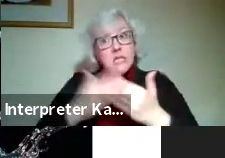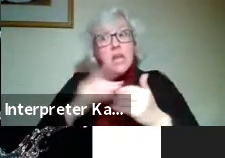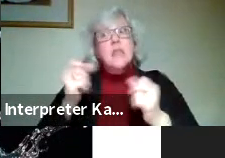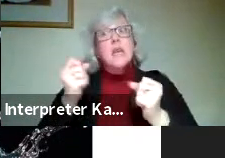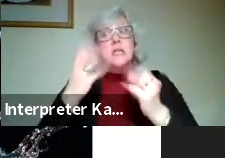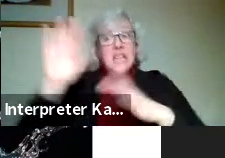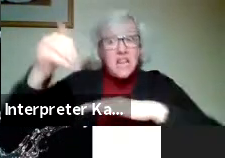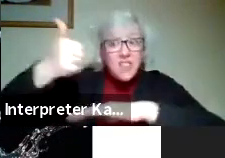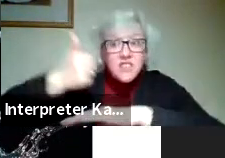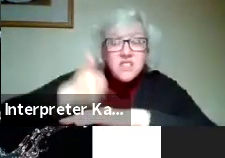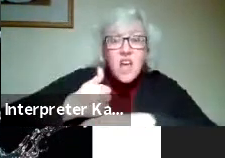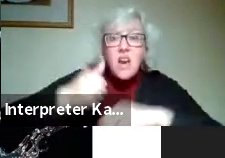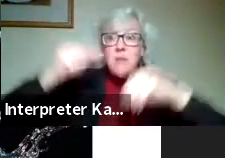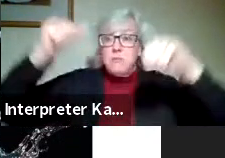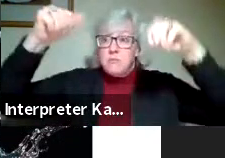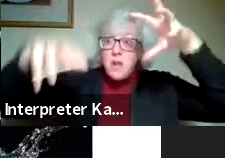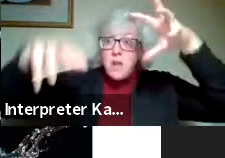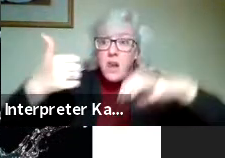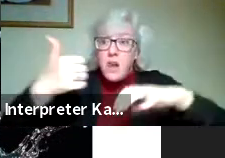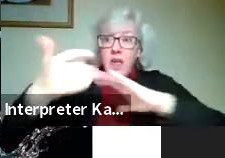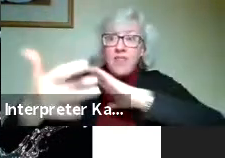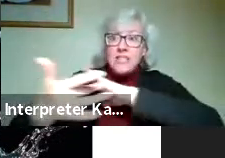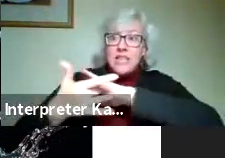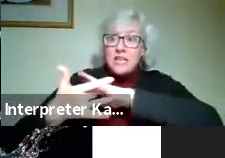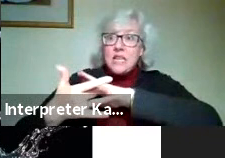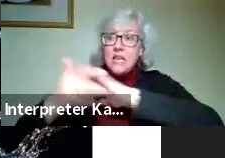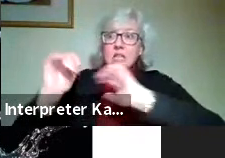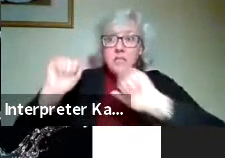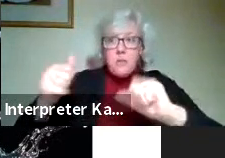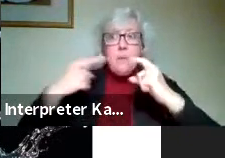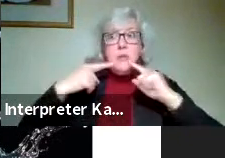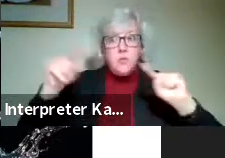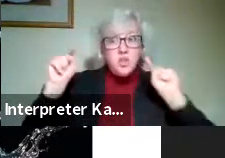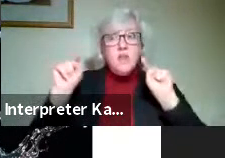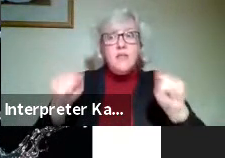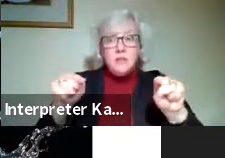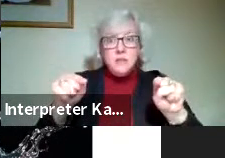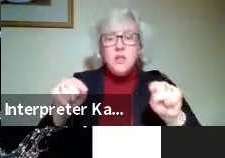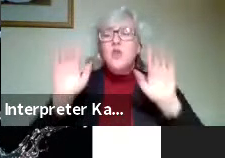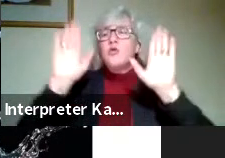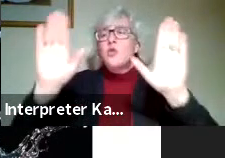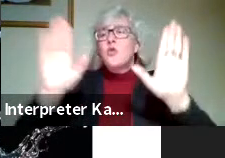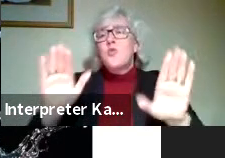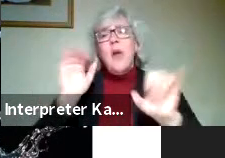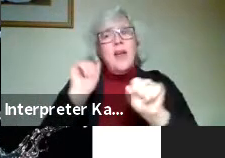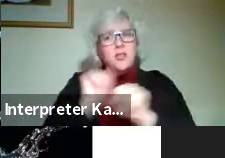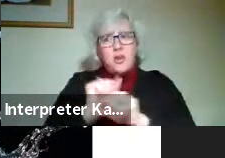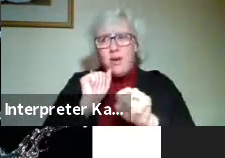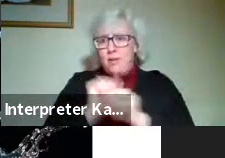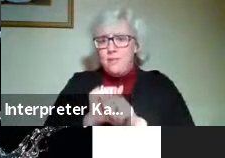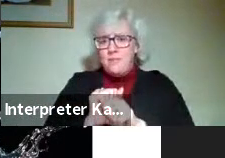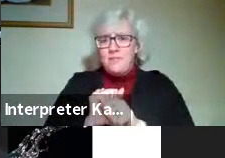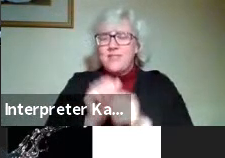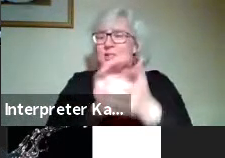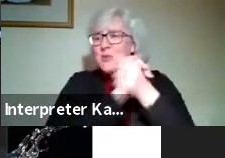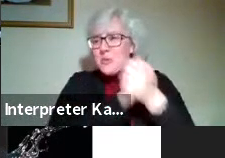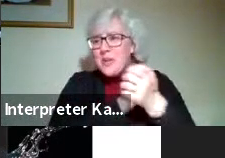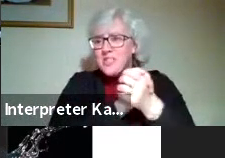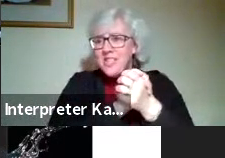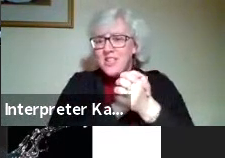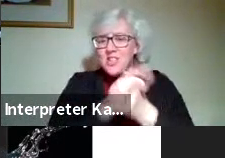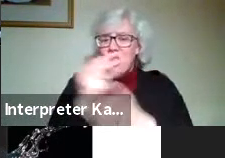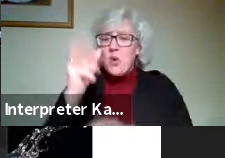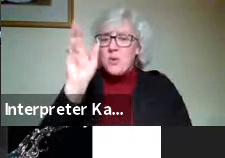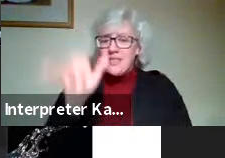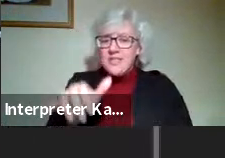the setup and the technique to be able to achieve these shots. Great job, Christy. Congratulations, Christy.